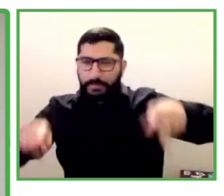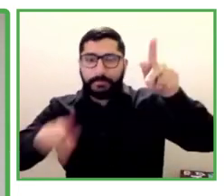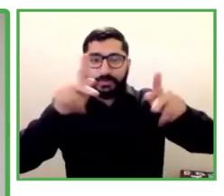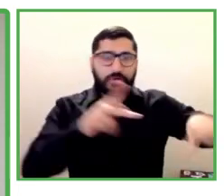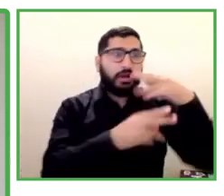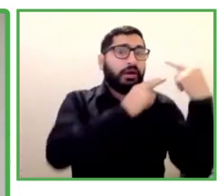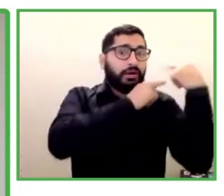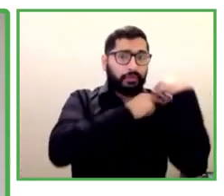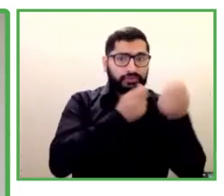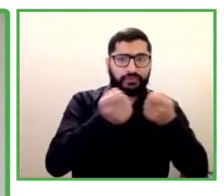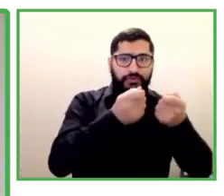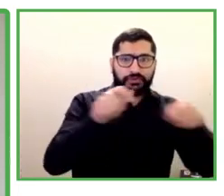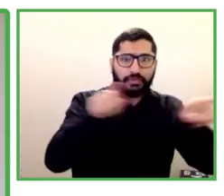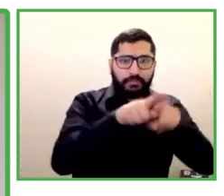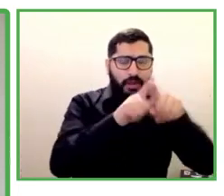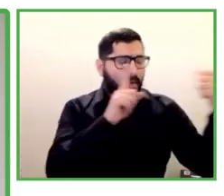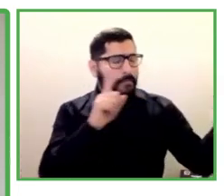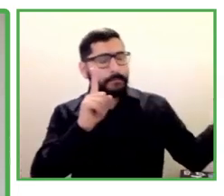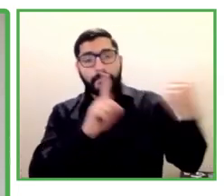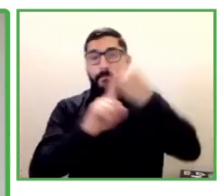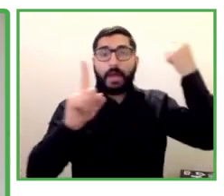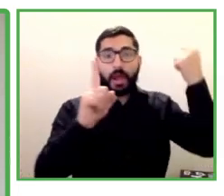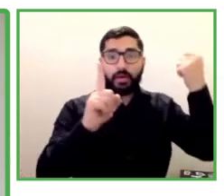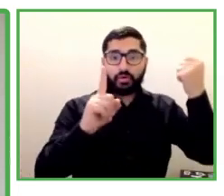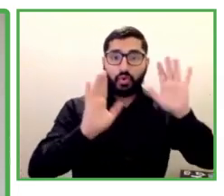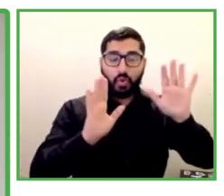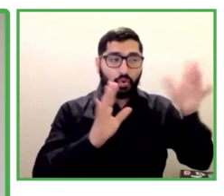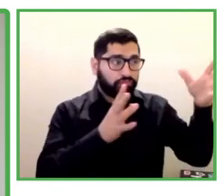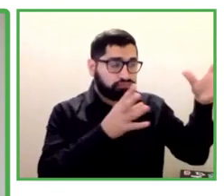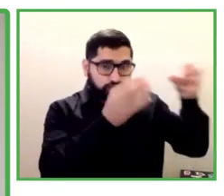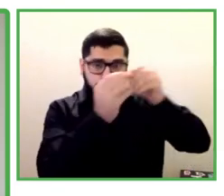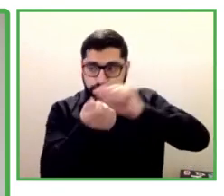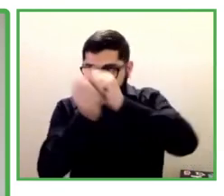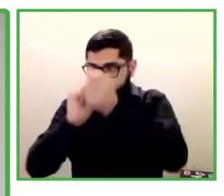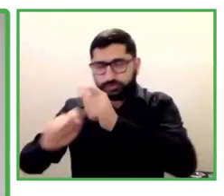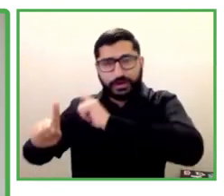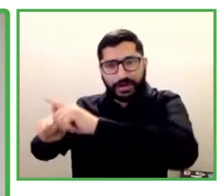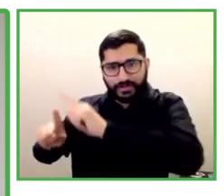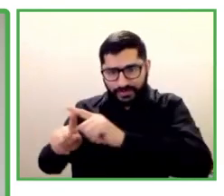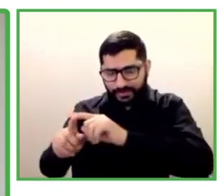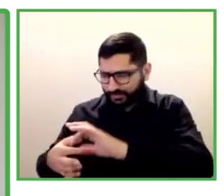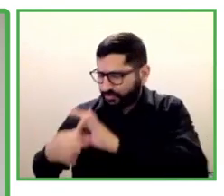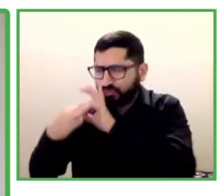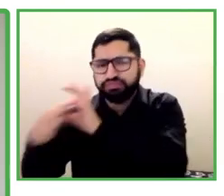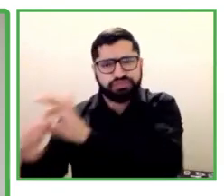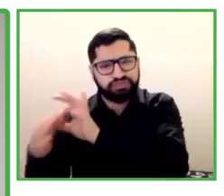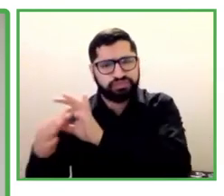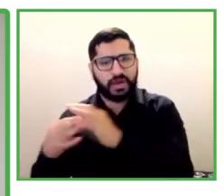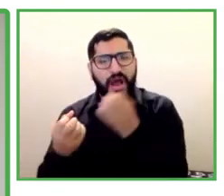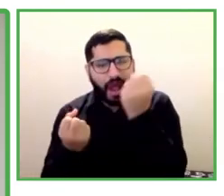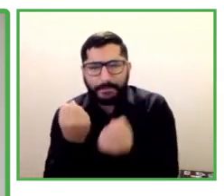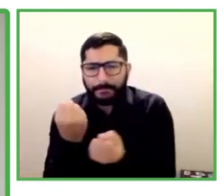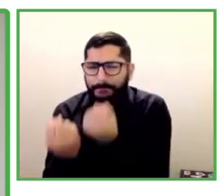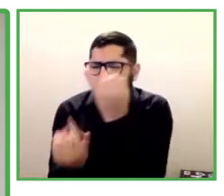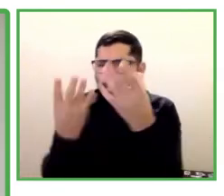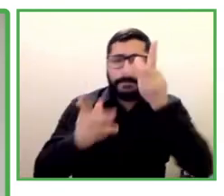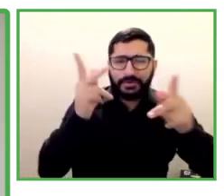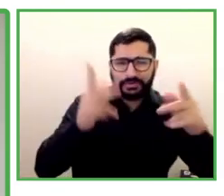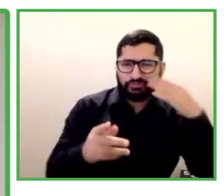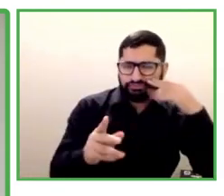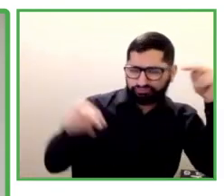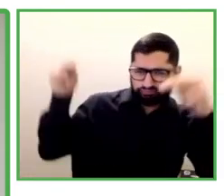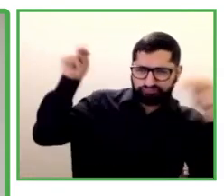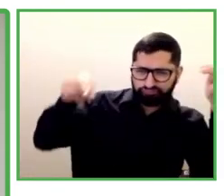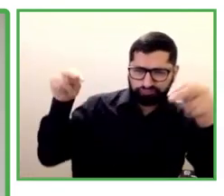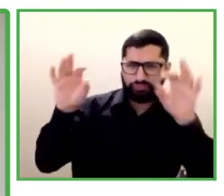there's a lot of learnings and knowledge that can be shared also in Latin America. We are moving